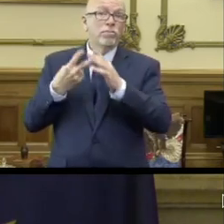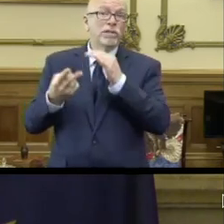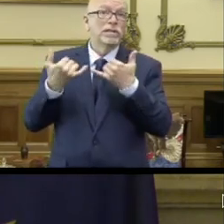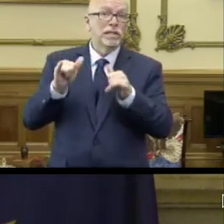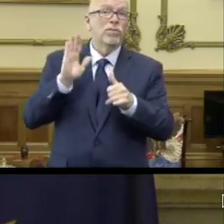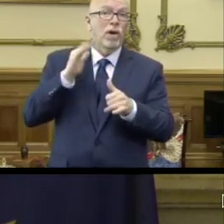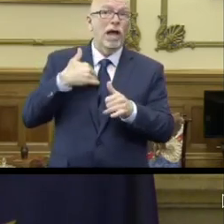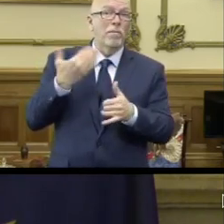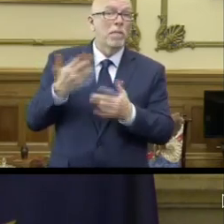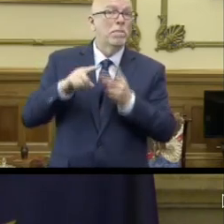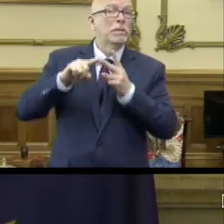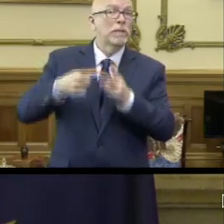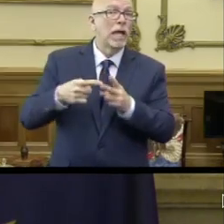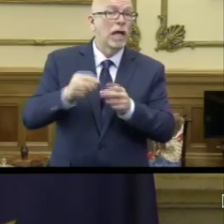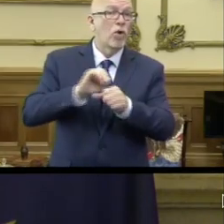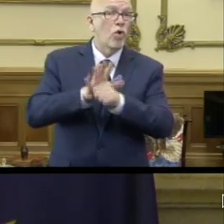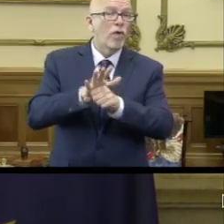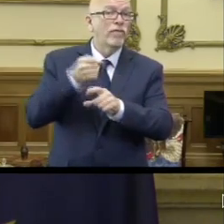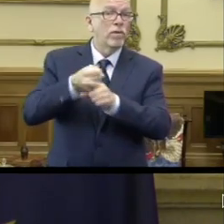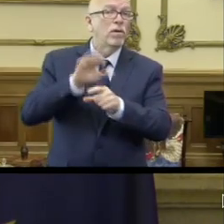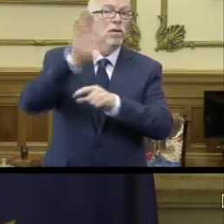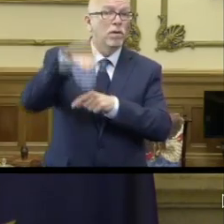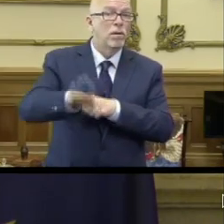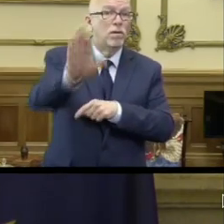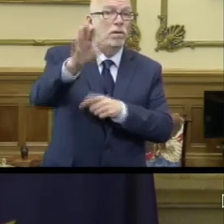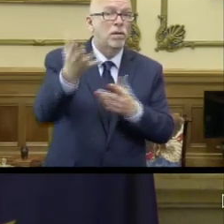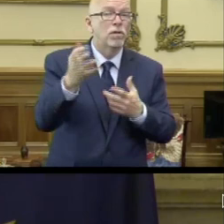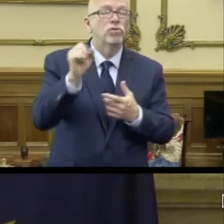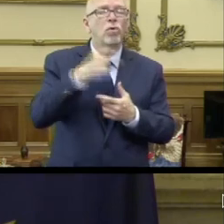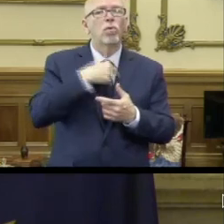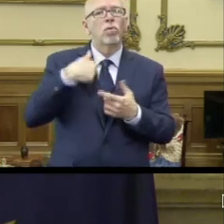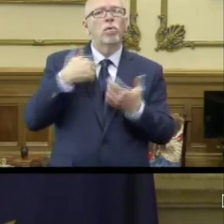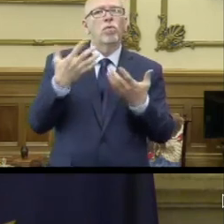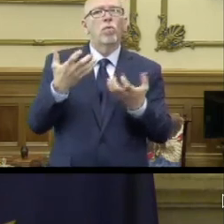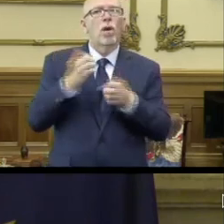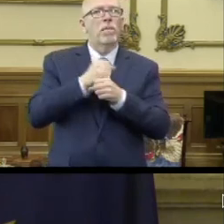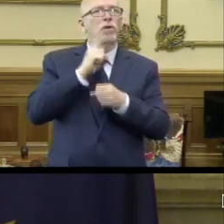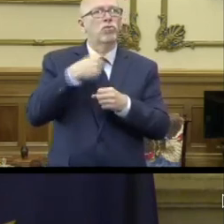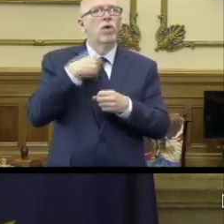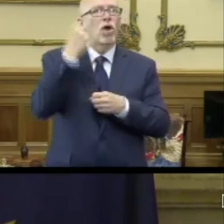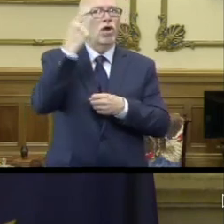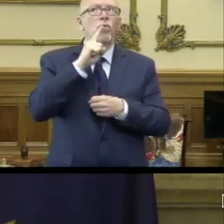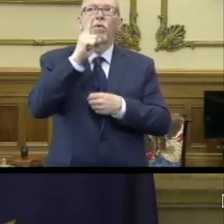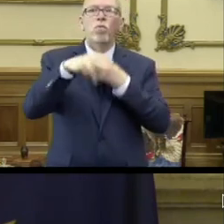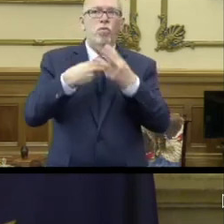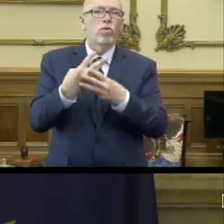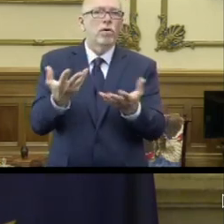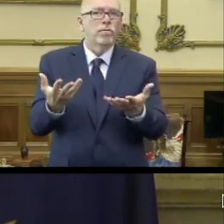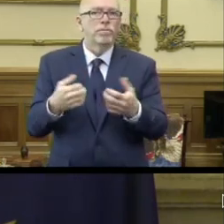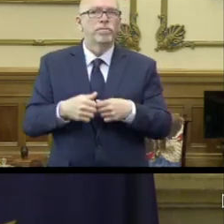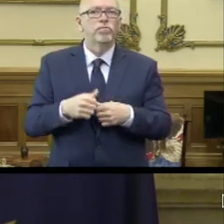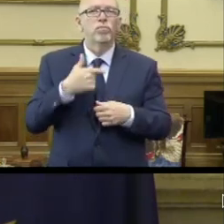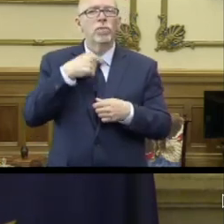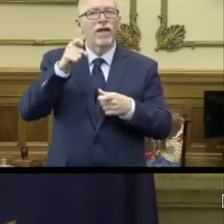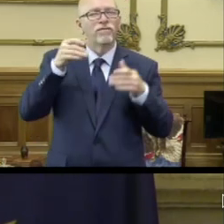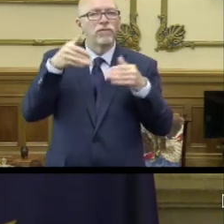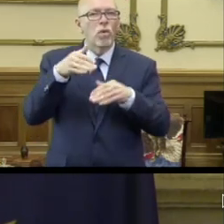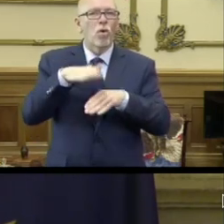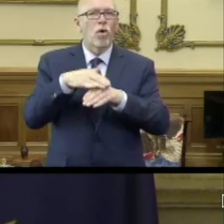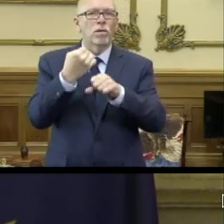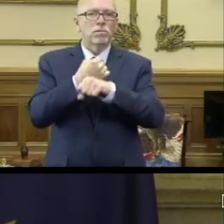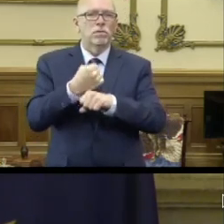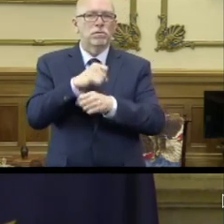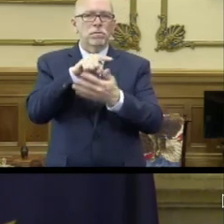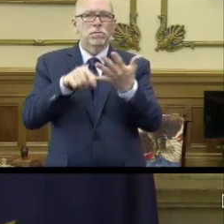a second wave of COVID-19. And so we want to live in reality. And to do that, we're focused on the numbers on the ground right